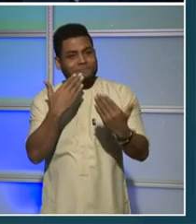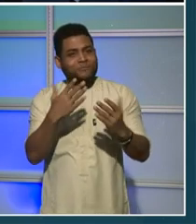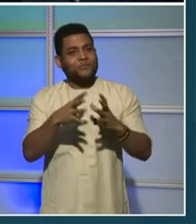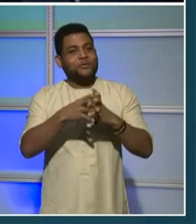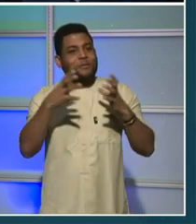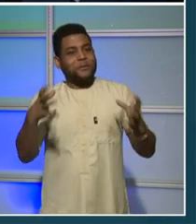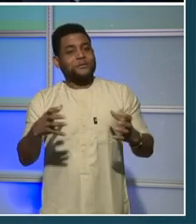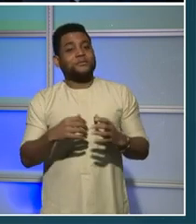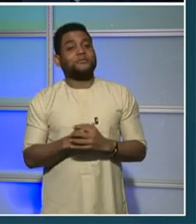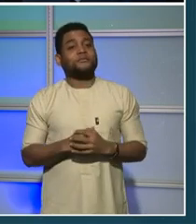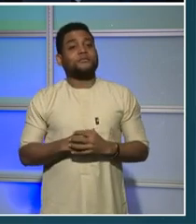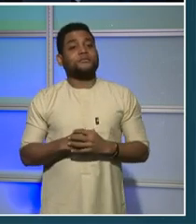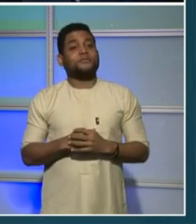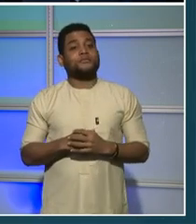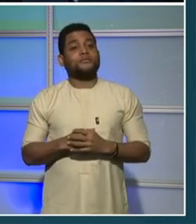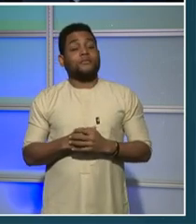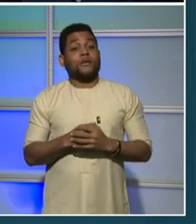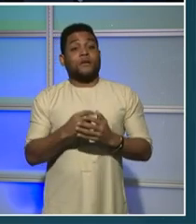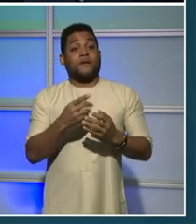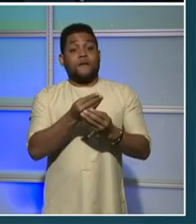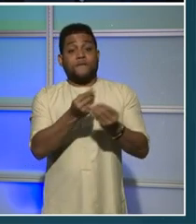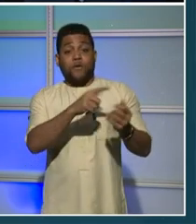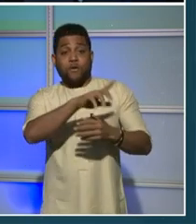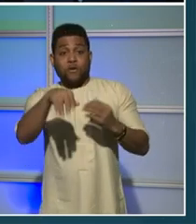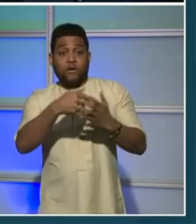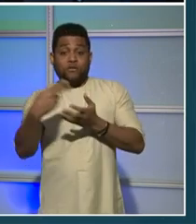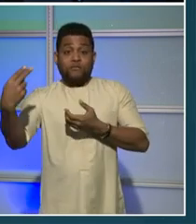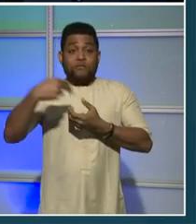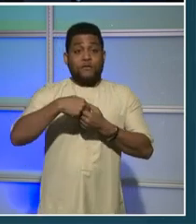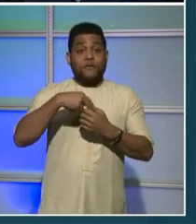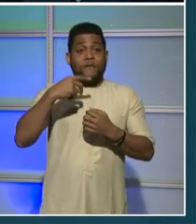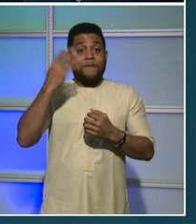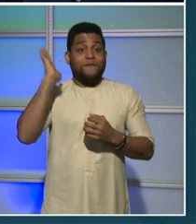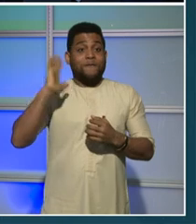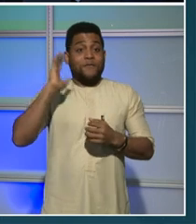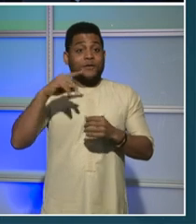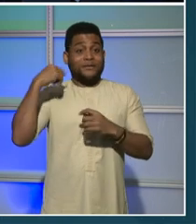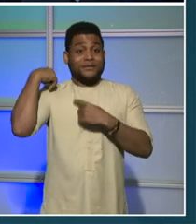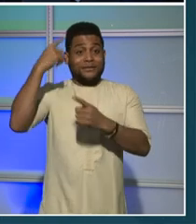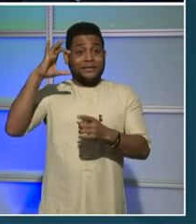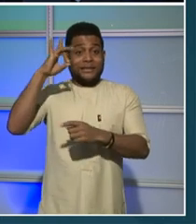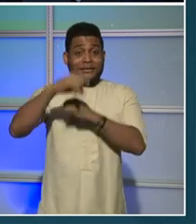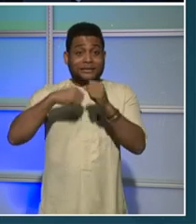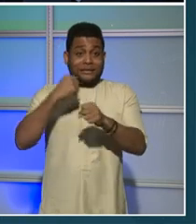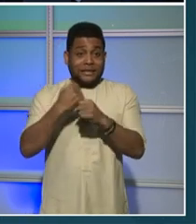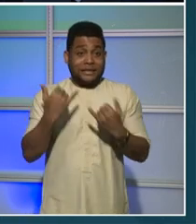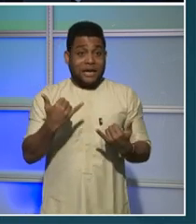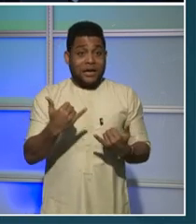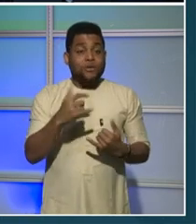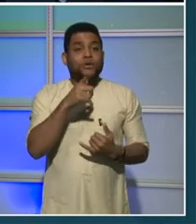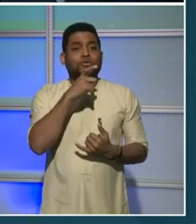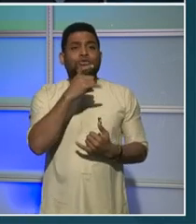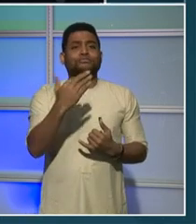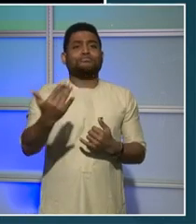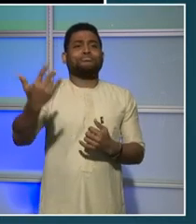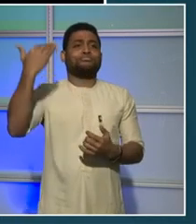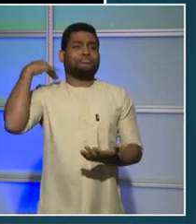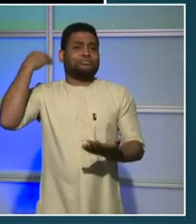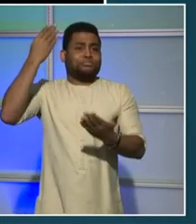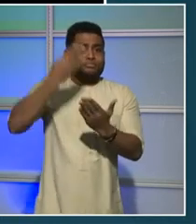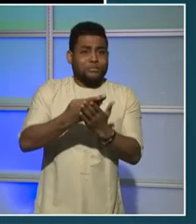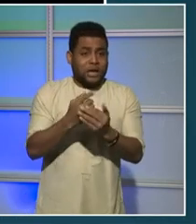participated in the past, again, I just said this is our eighth year of doing these forums, we want to welcome you back. I think if you've participated every year, you get a gold star.